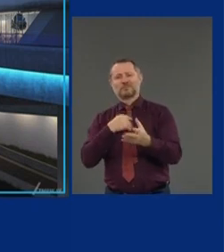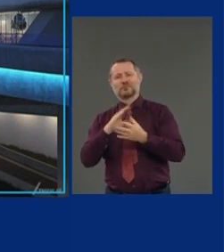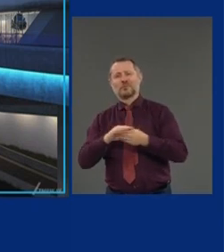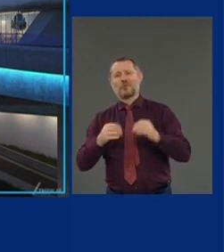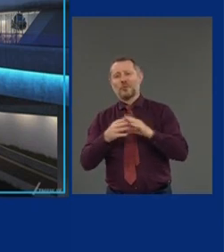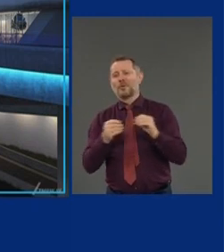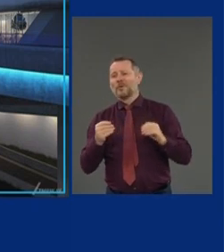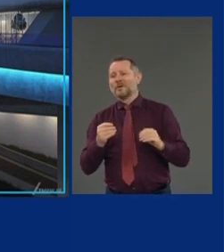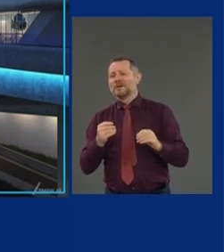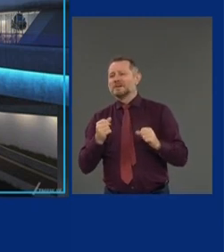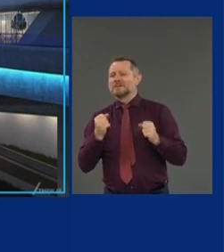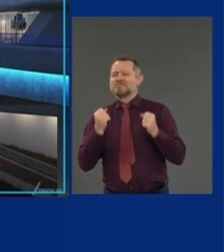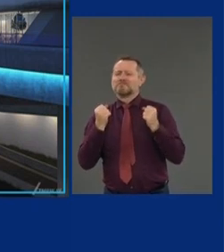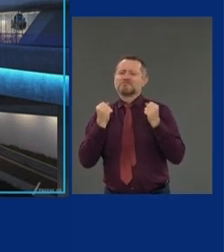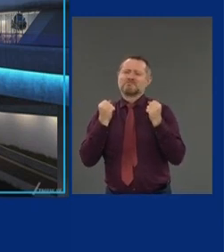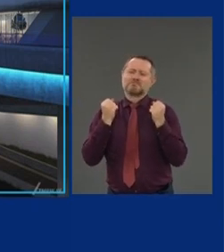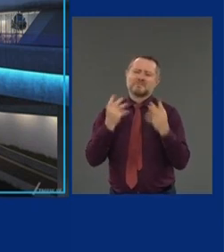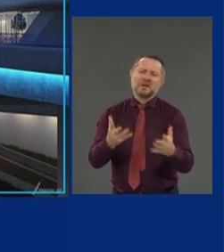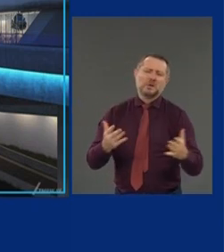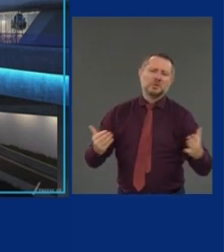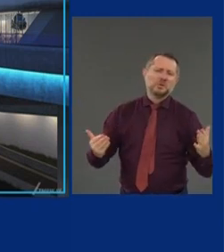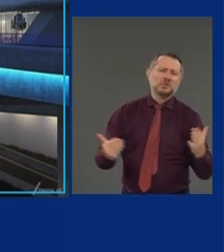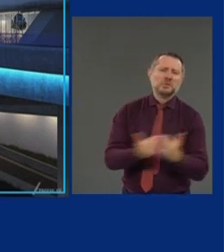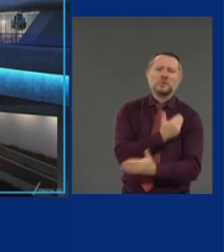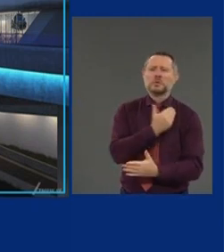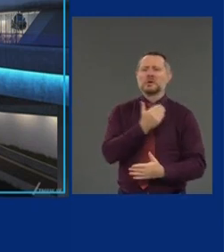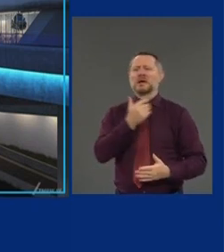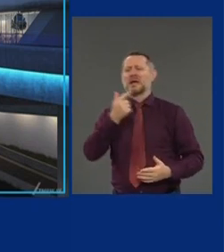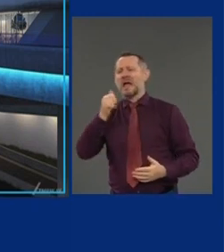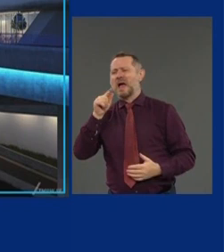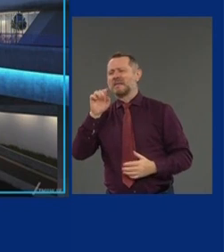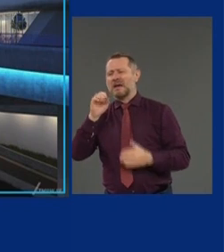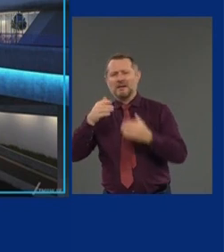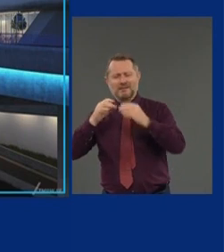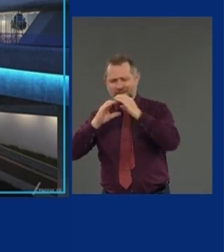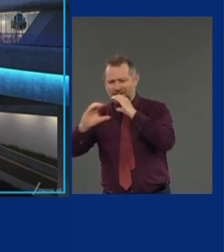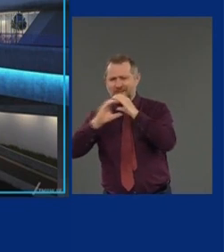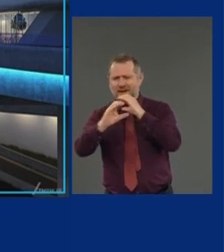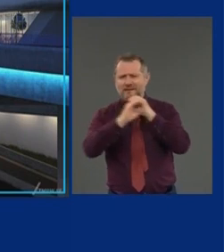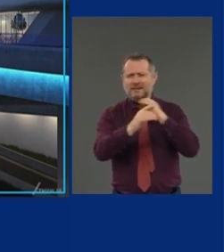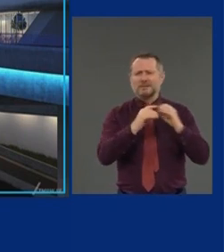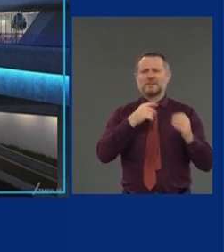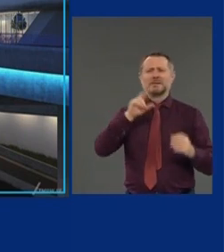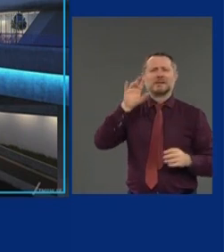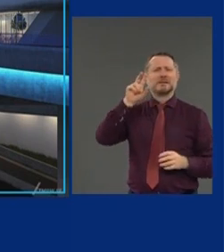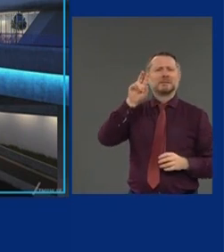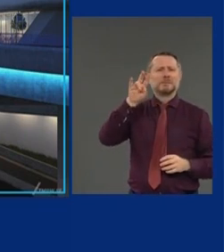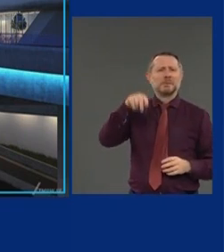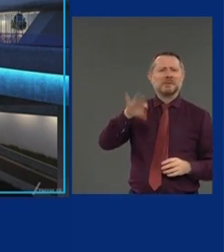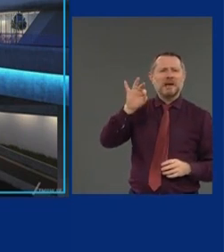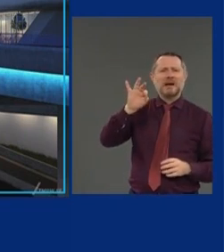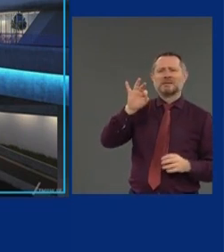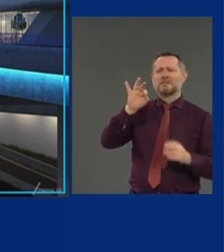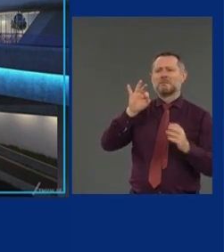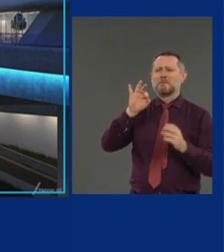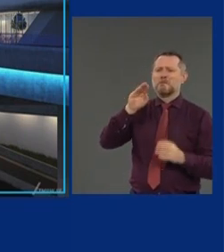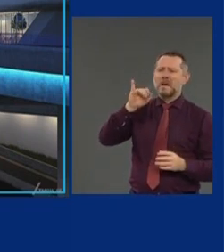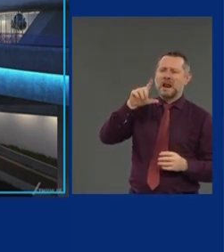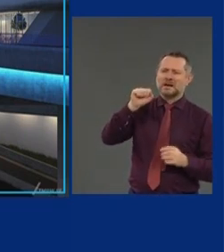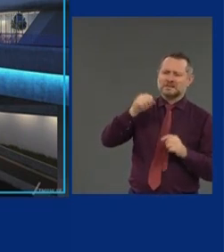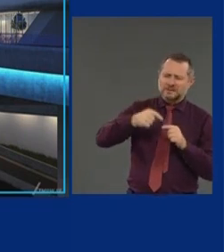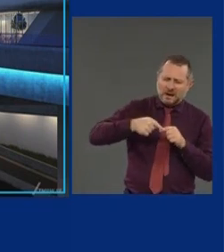concourses, 2.7 million square feet of new terminal space, 9.2 miles of new roadway network,